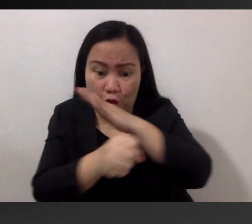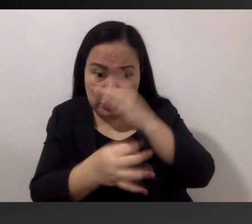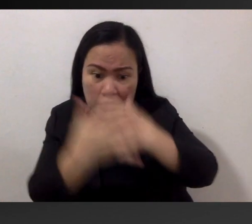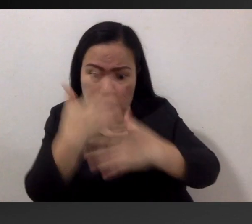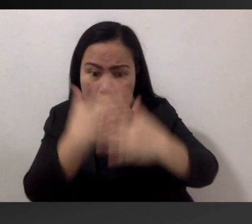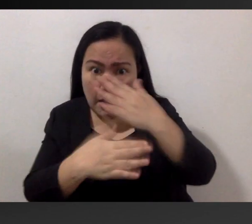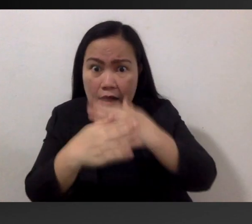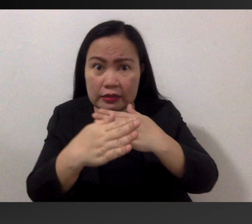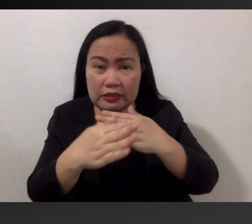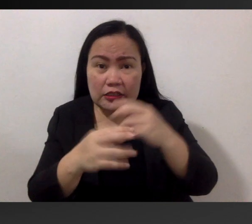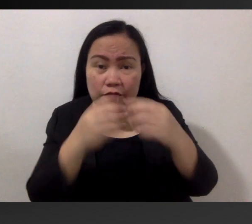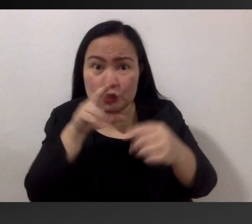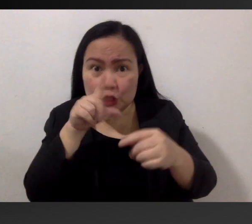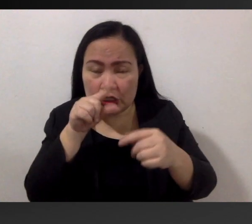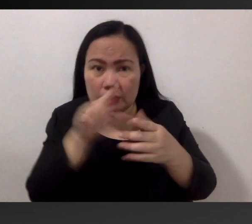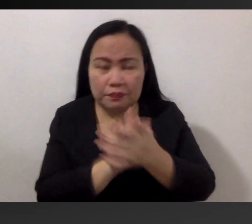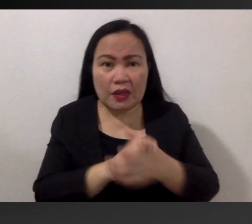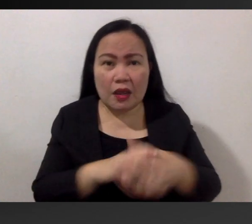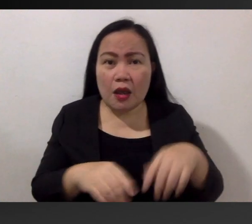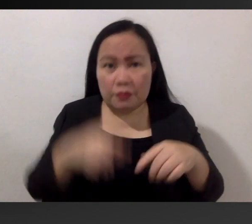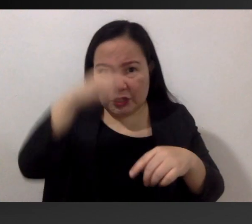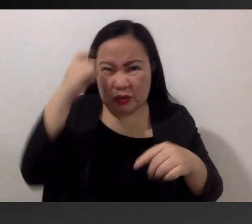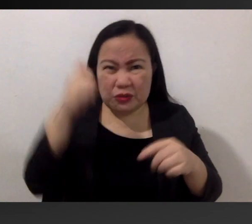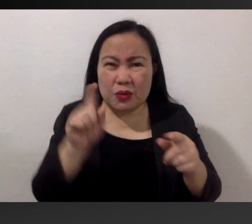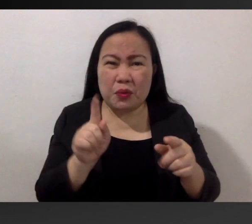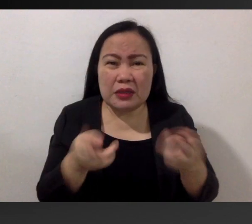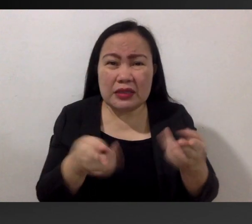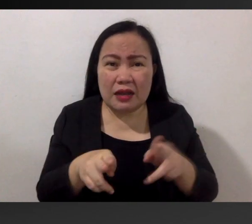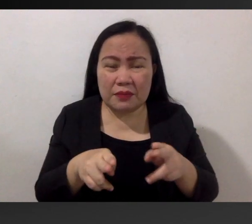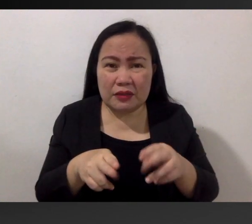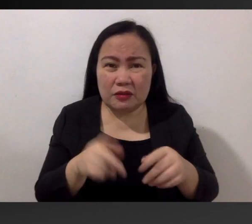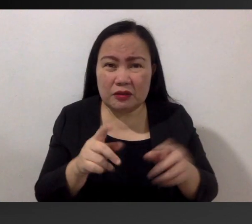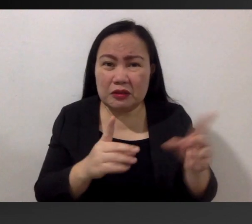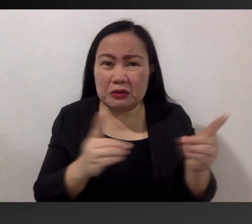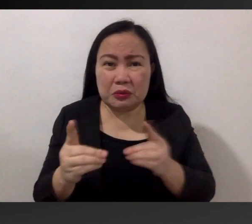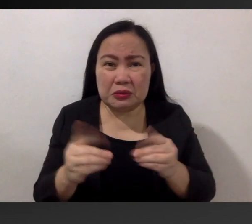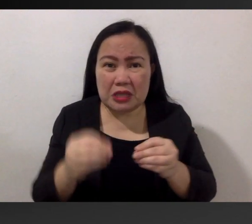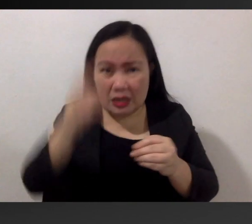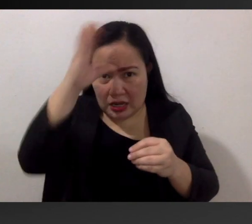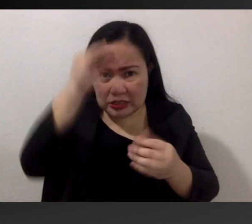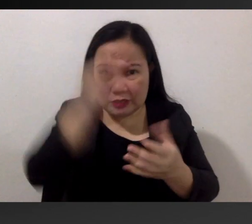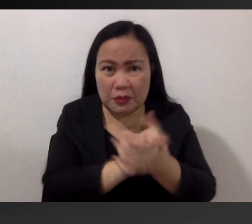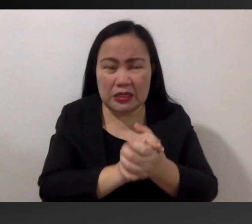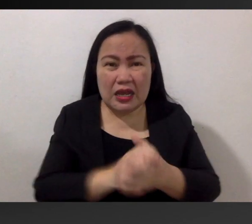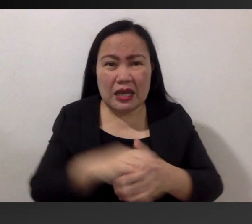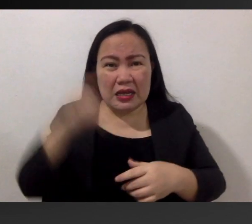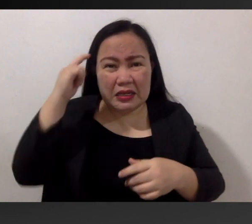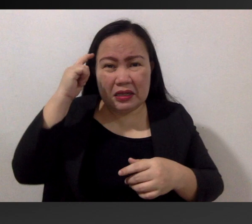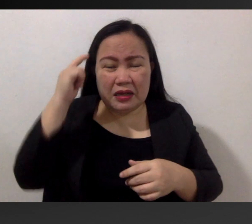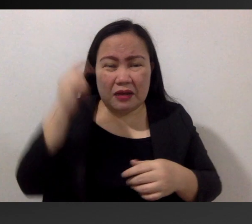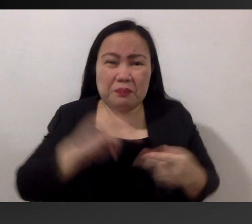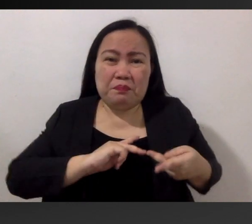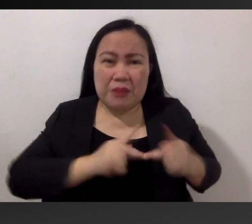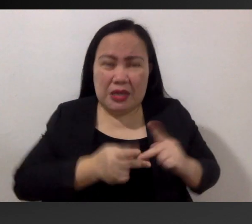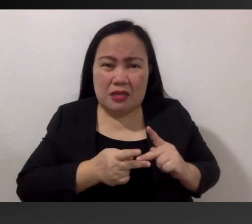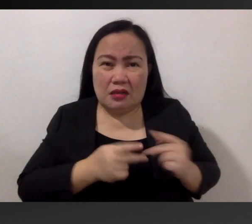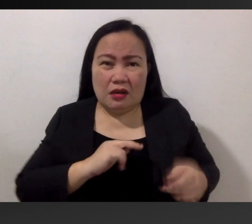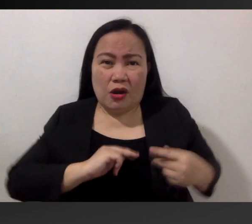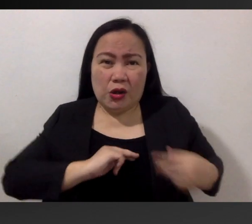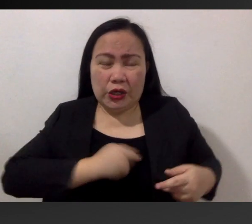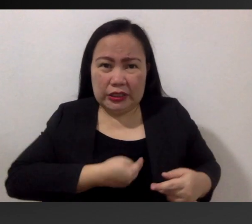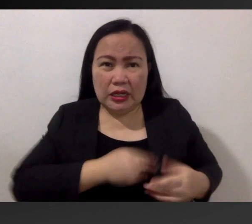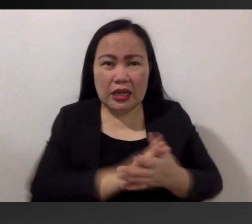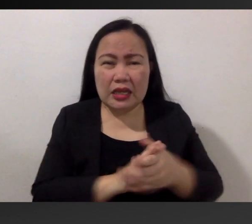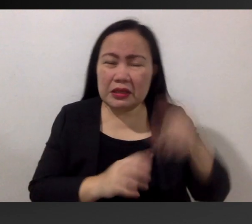Because of what her husband did, Sisa wept with resentment. She thinks of delicious food for the two